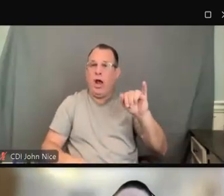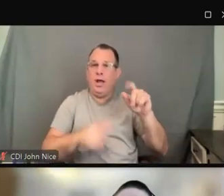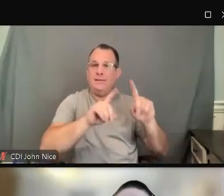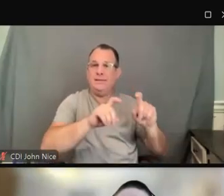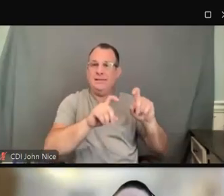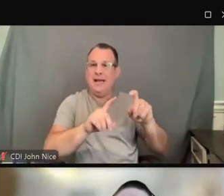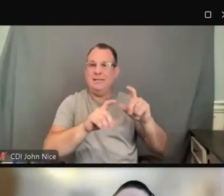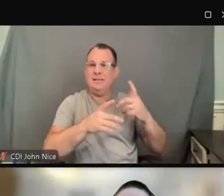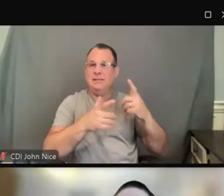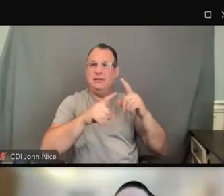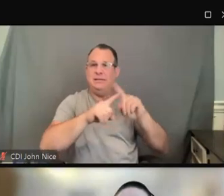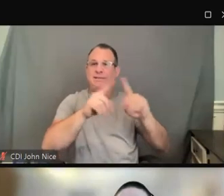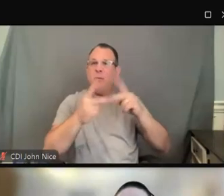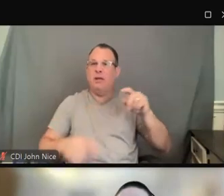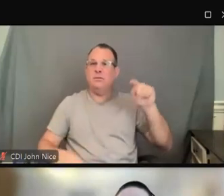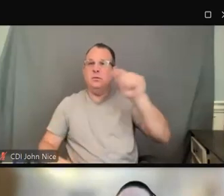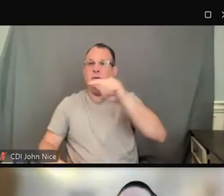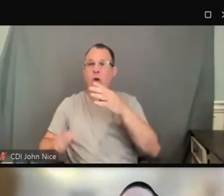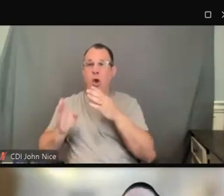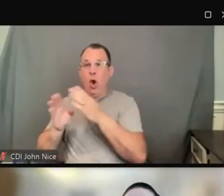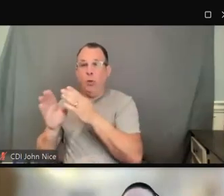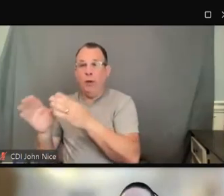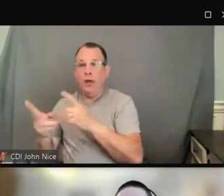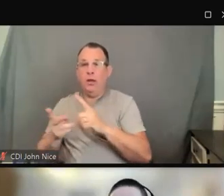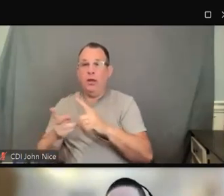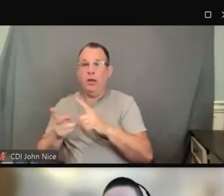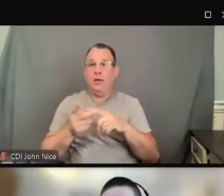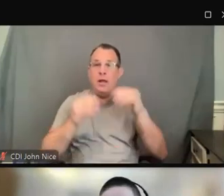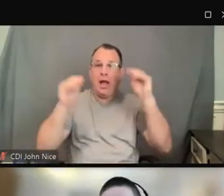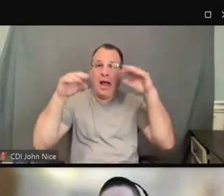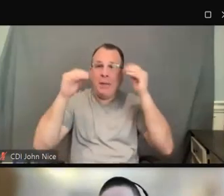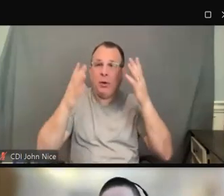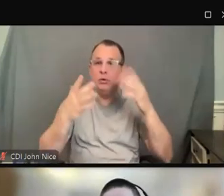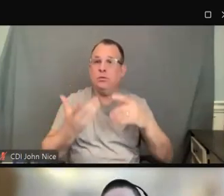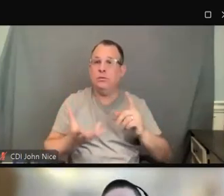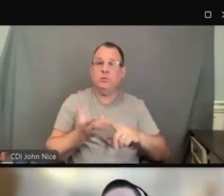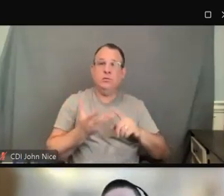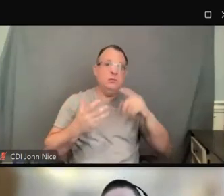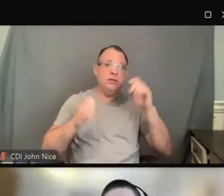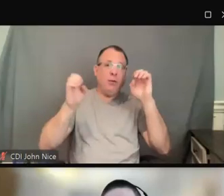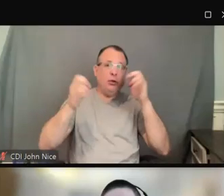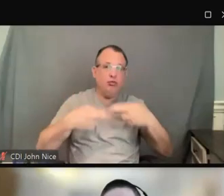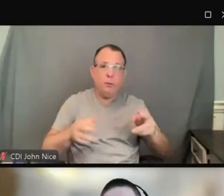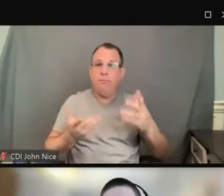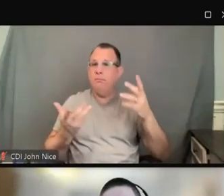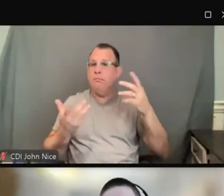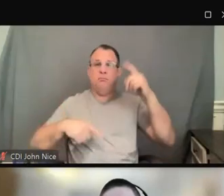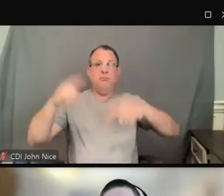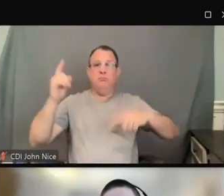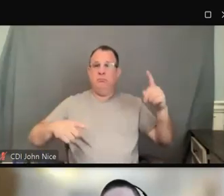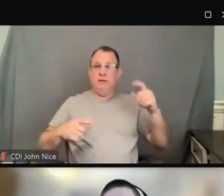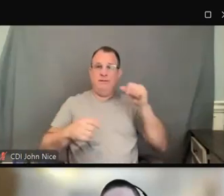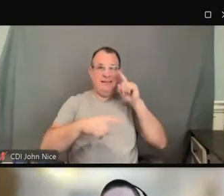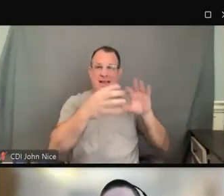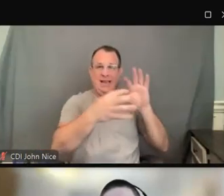hallways, elevators, ambulance bays. And where they find that there are connectivity problems, they